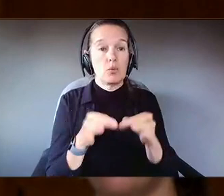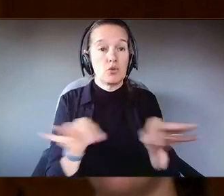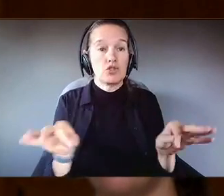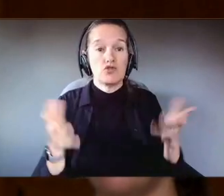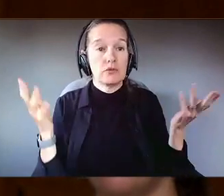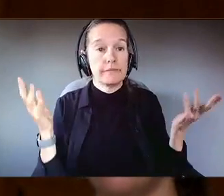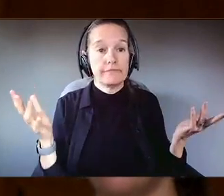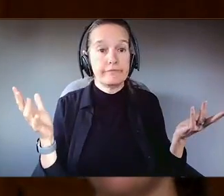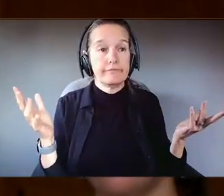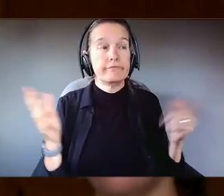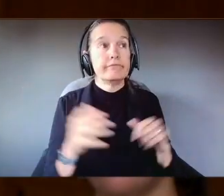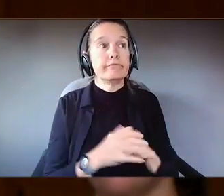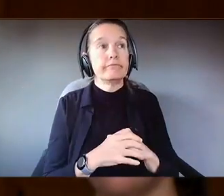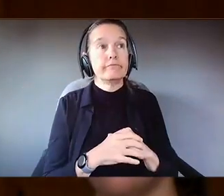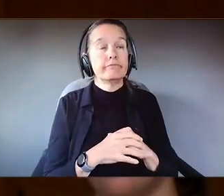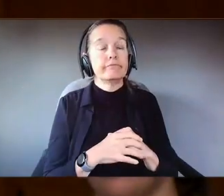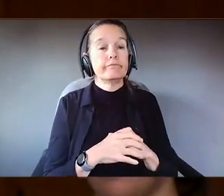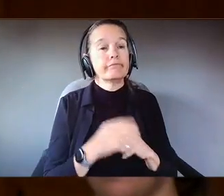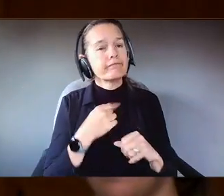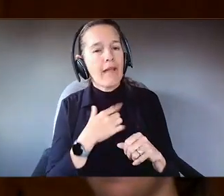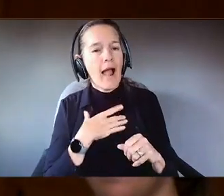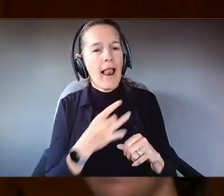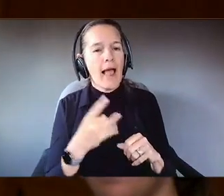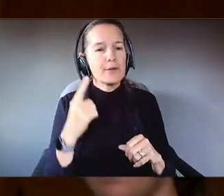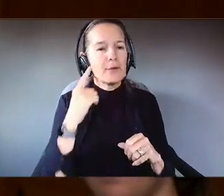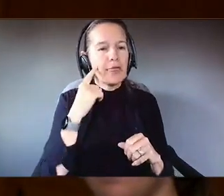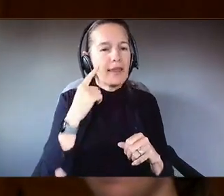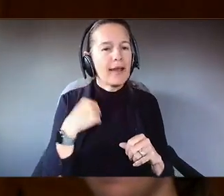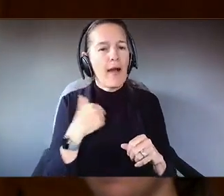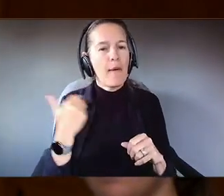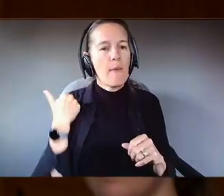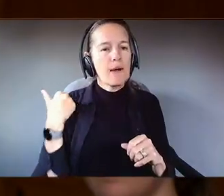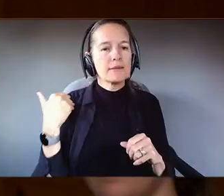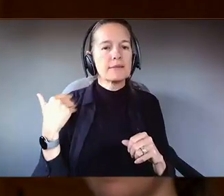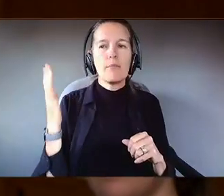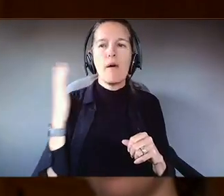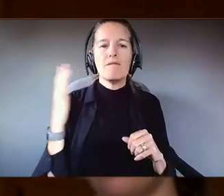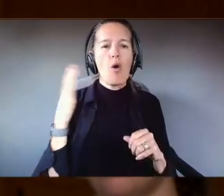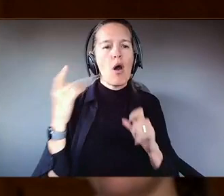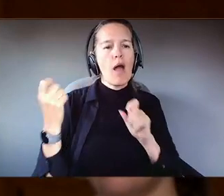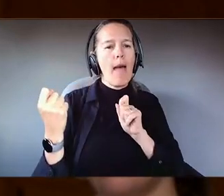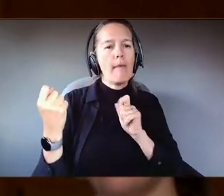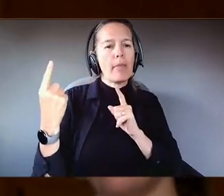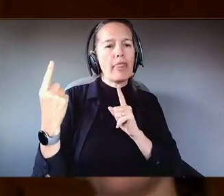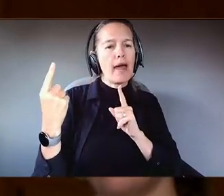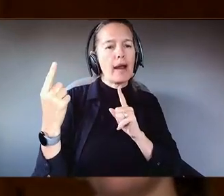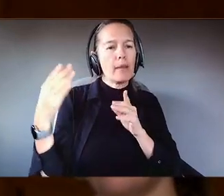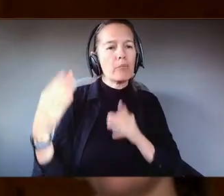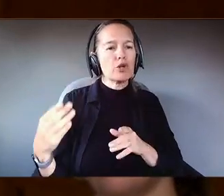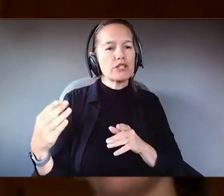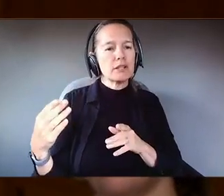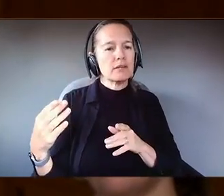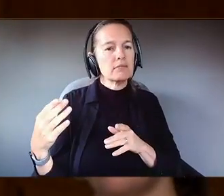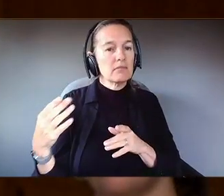And I like to think I was an empathetic person, truly. But until that happened,